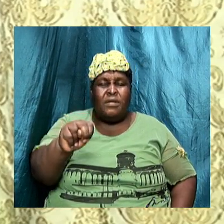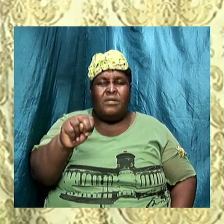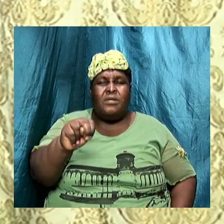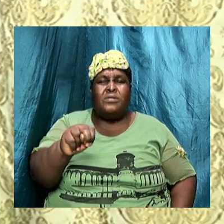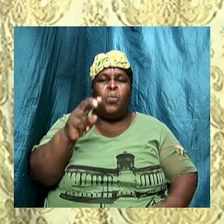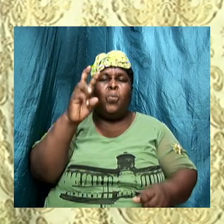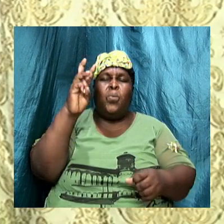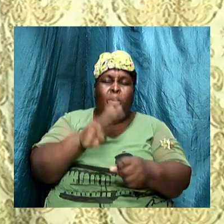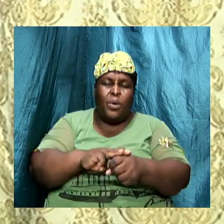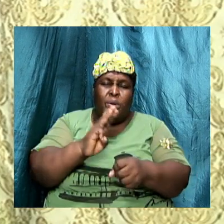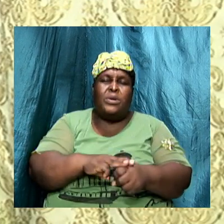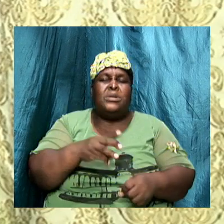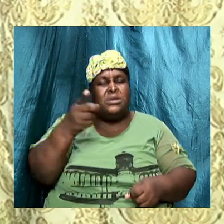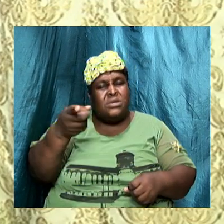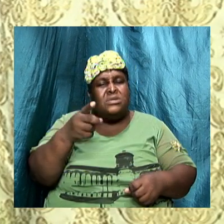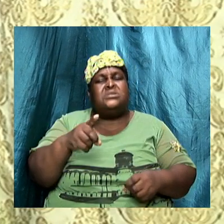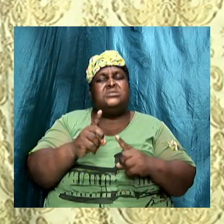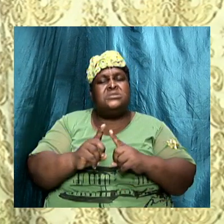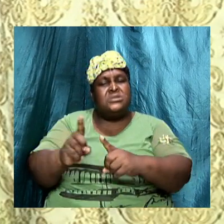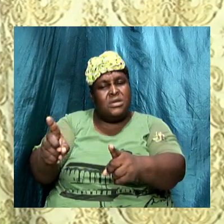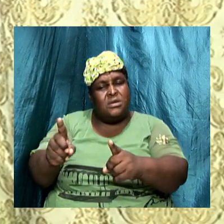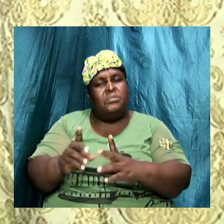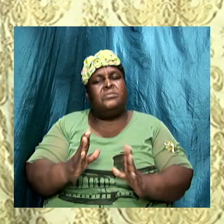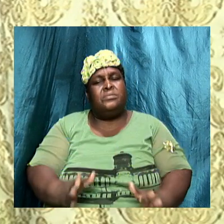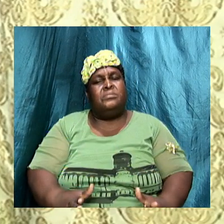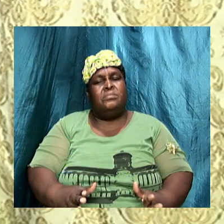leaving of the Pharisees and the Sadducees